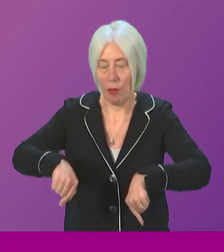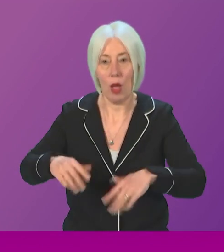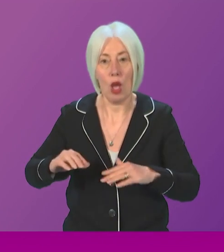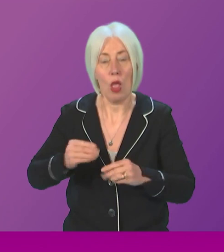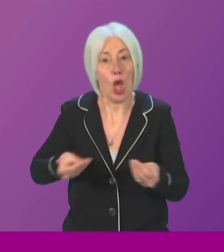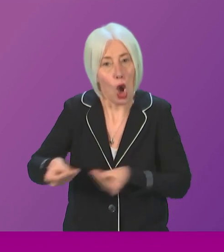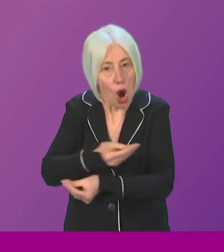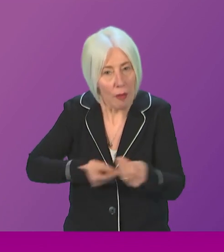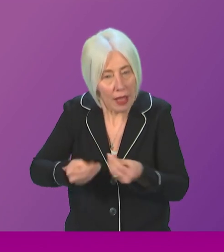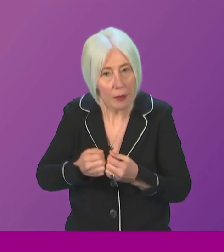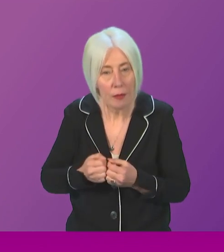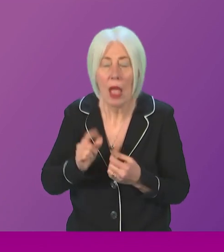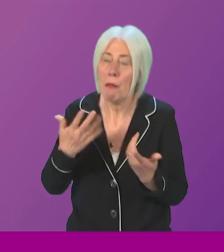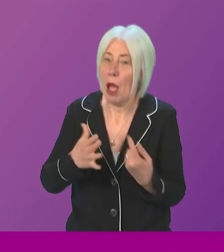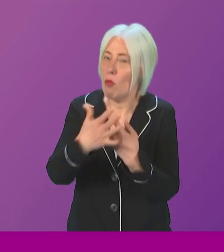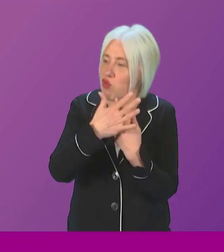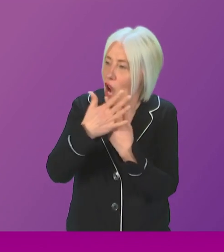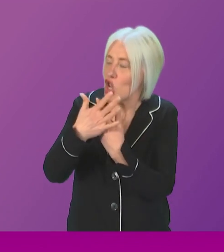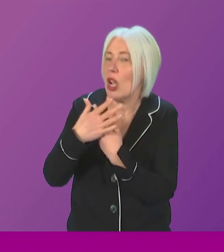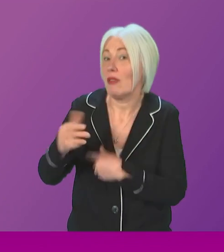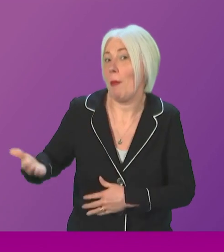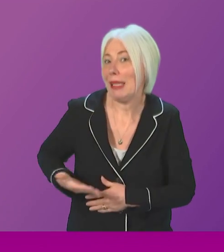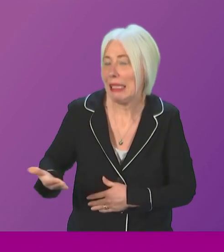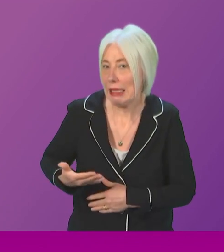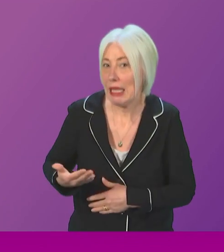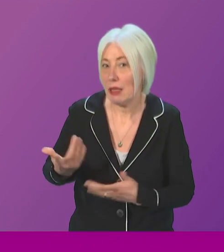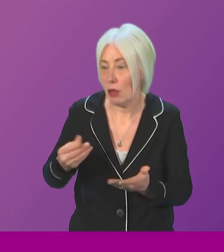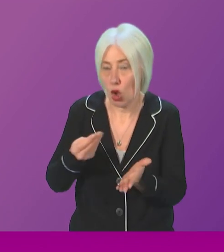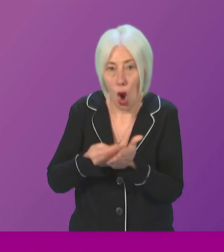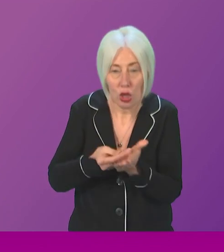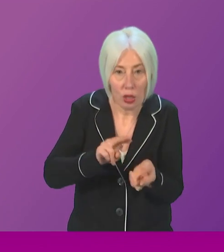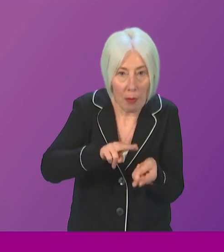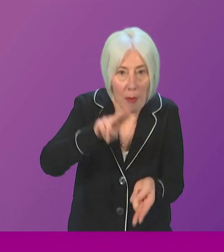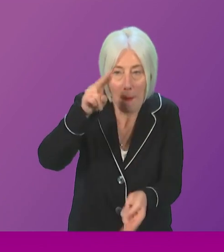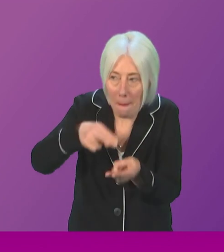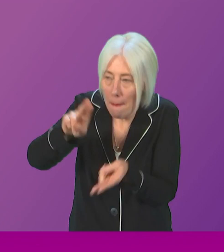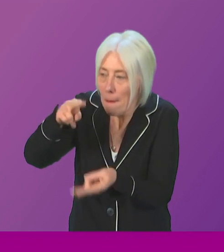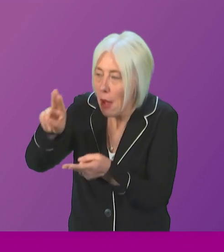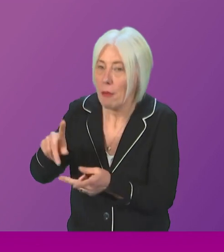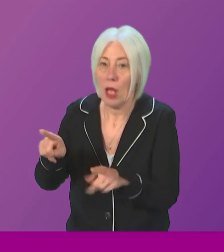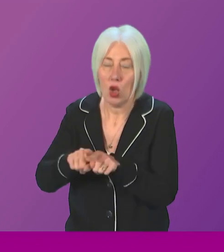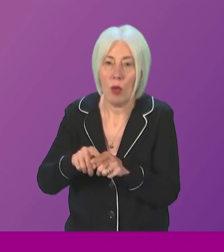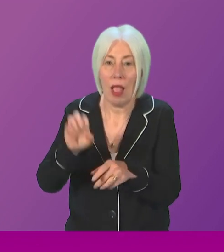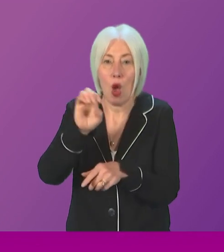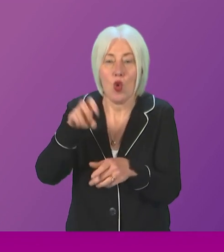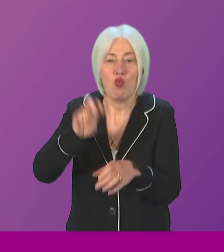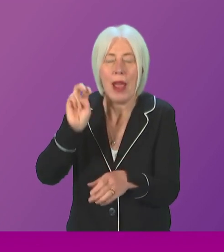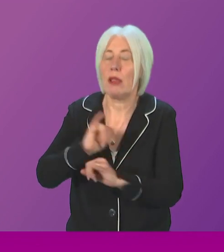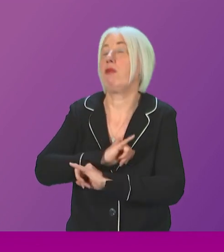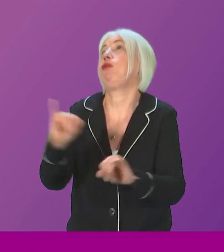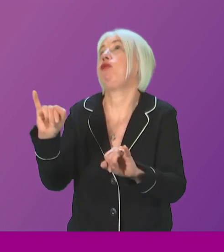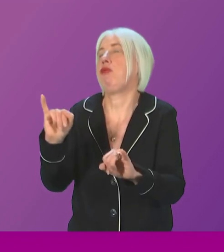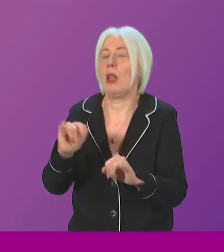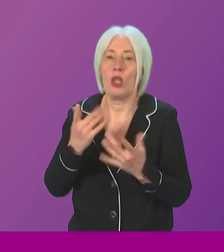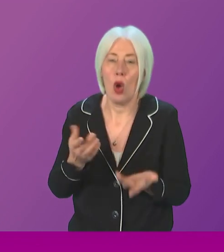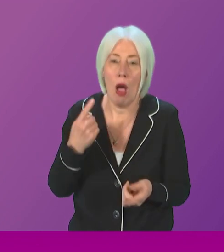Given the substantial pressures many businesses are facing from rising costs and a disastrous Brexit, it's clear